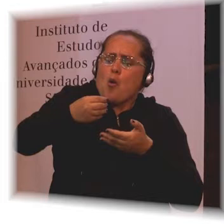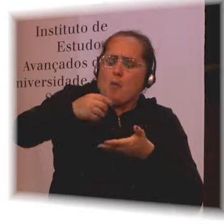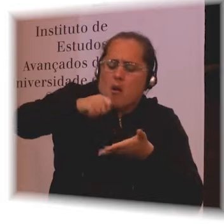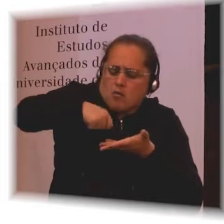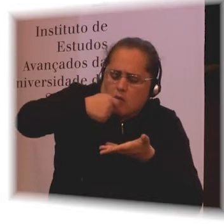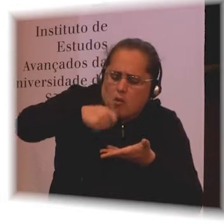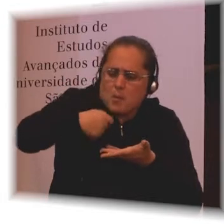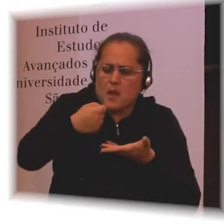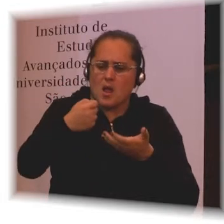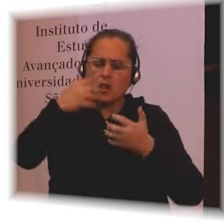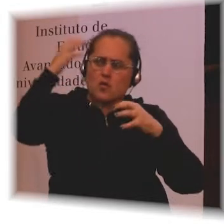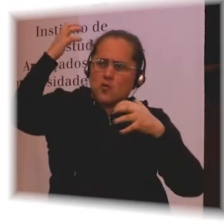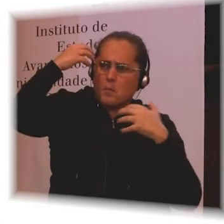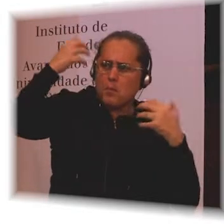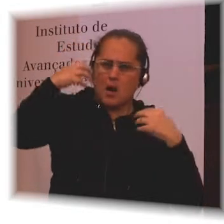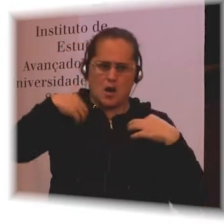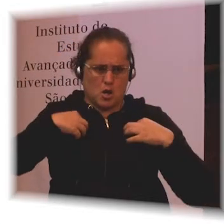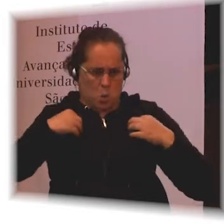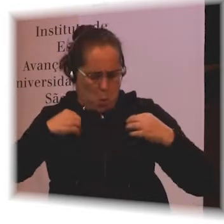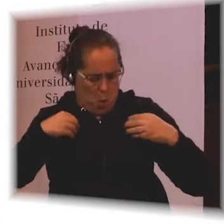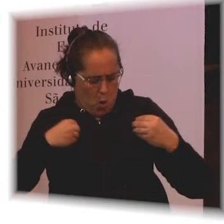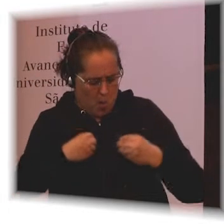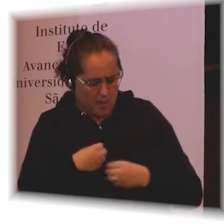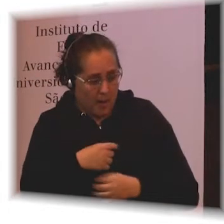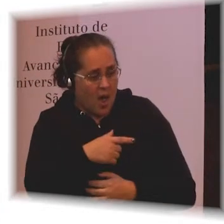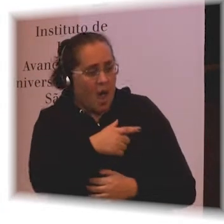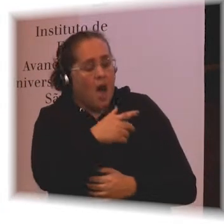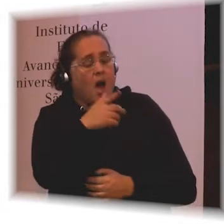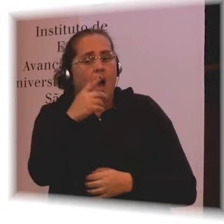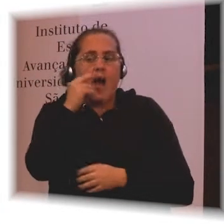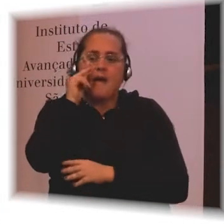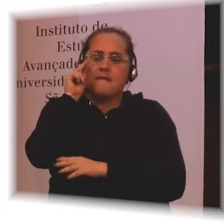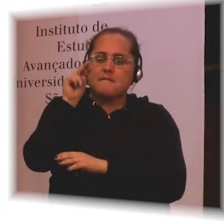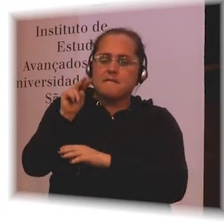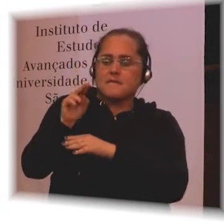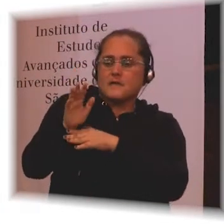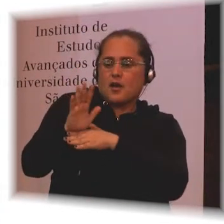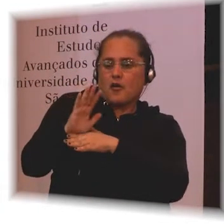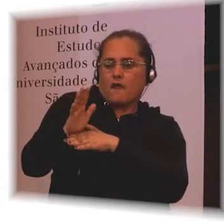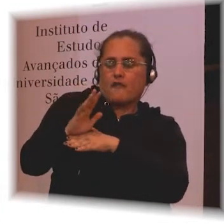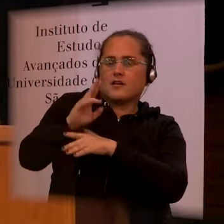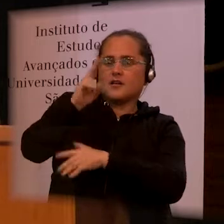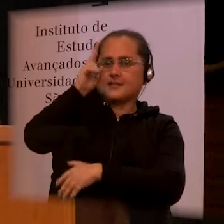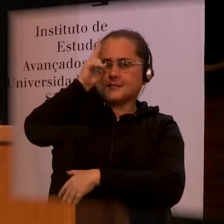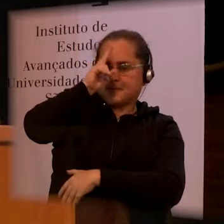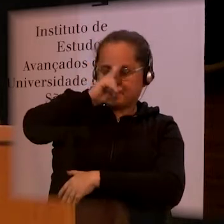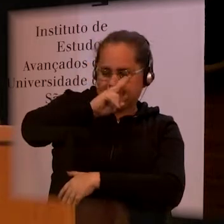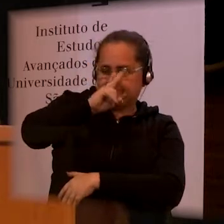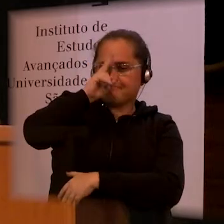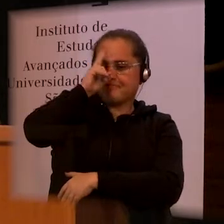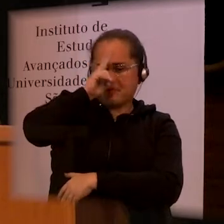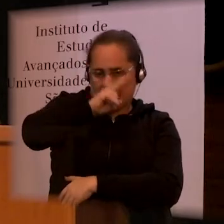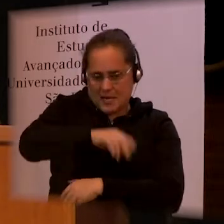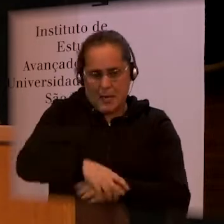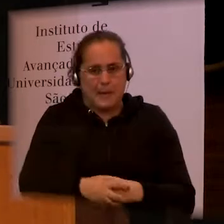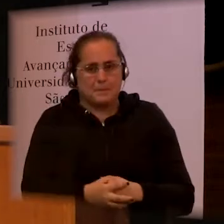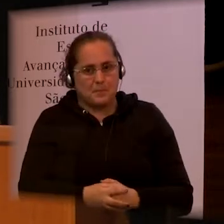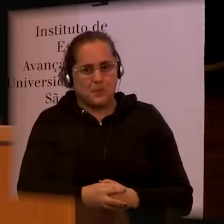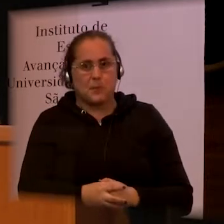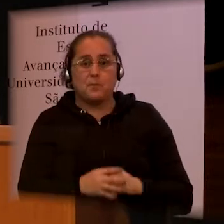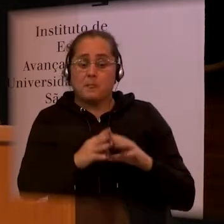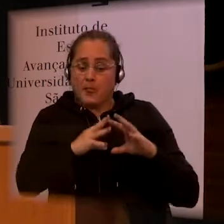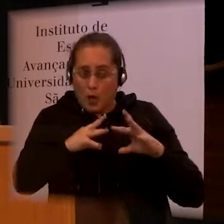again of what they should do. And he said that all of them in his test case of 50 patients,